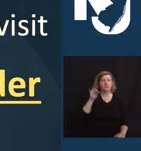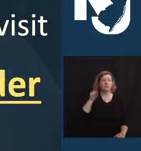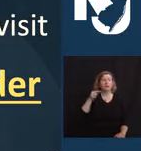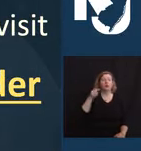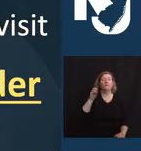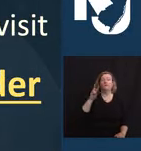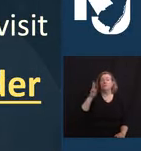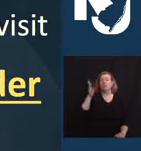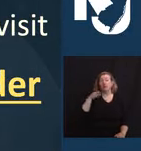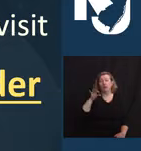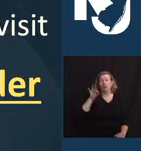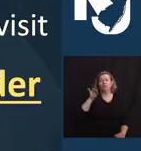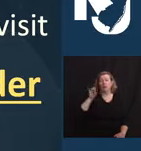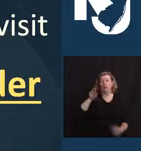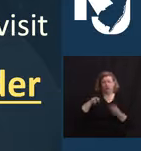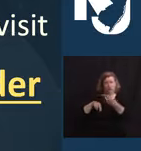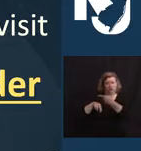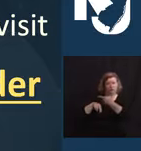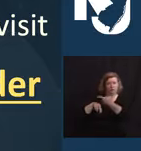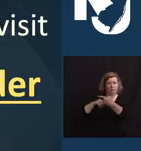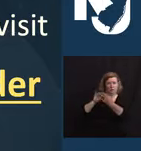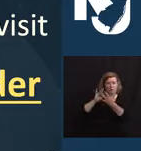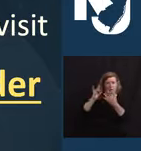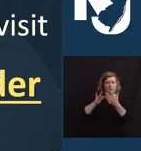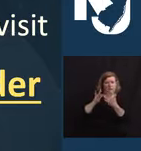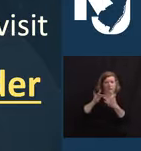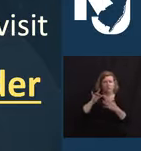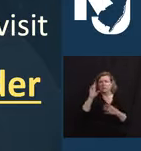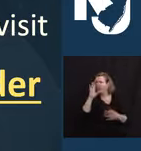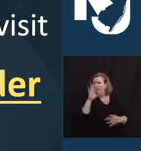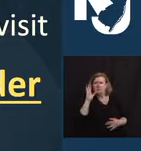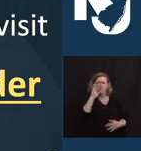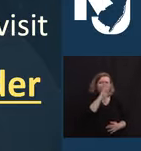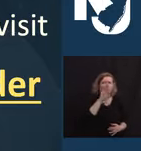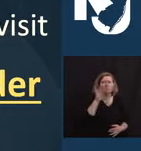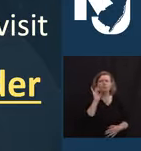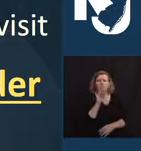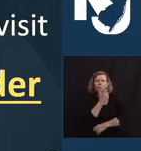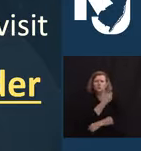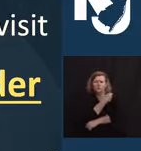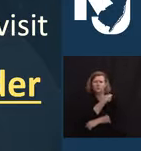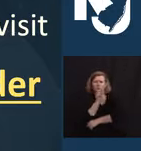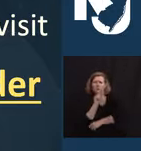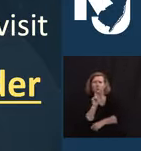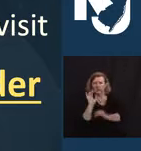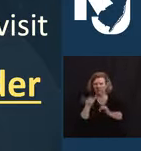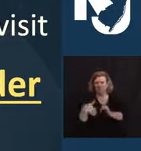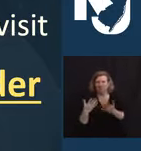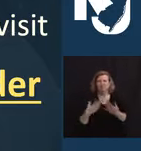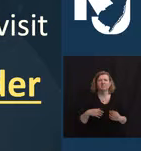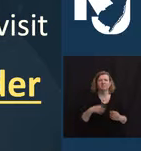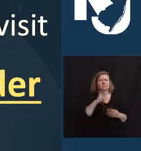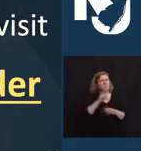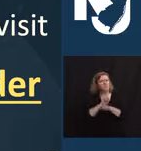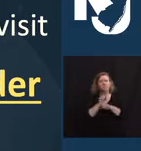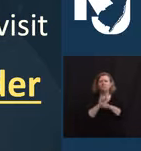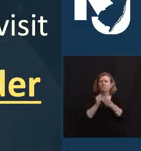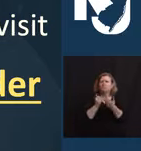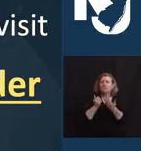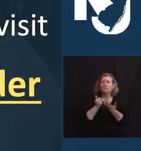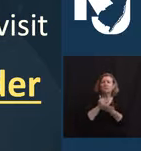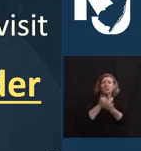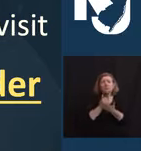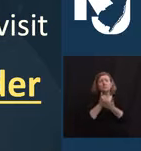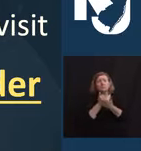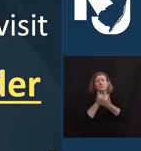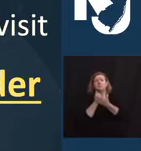to locate a vaccination center near you. And since its launch a few weeks ago, the vaccine finder has been accessed by more than one